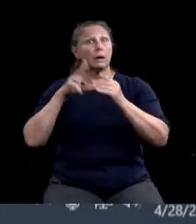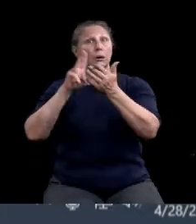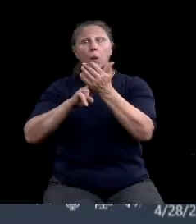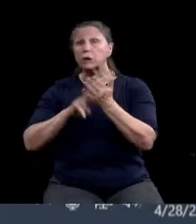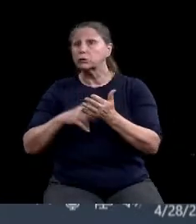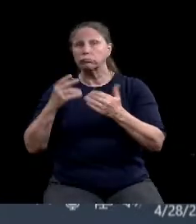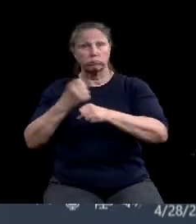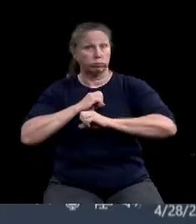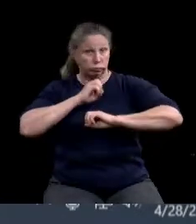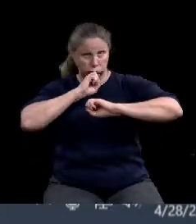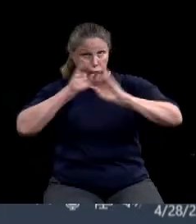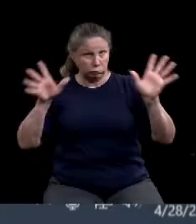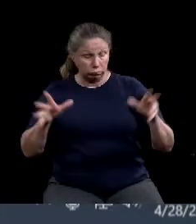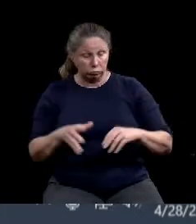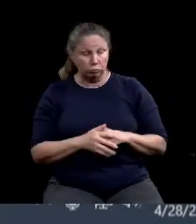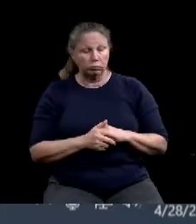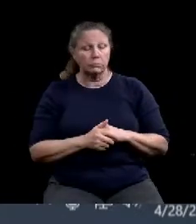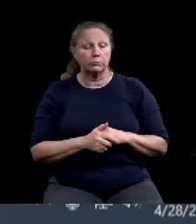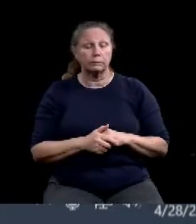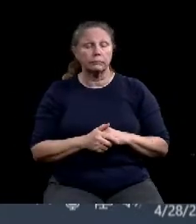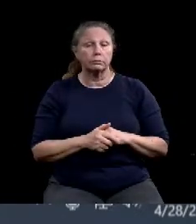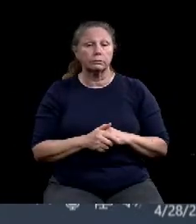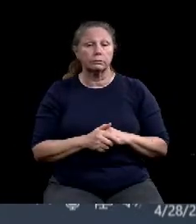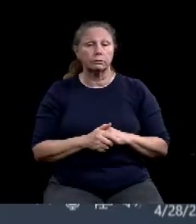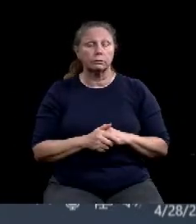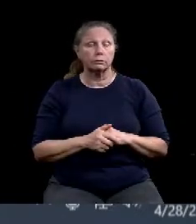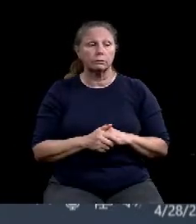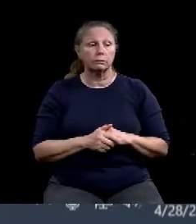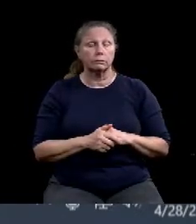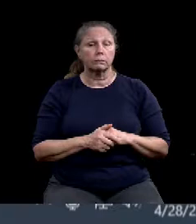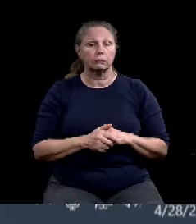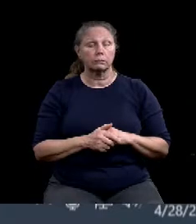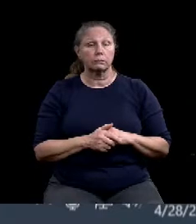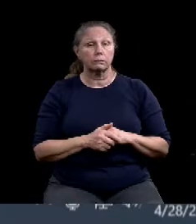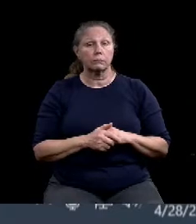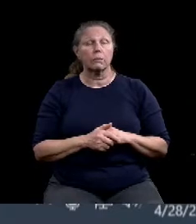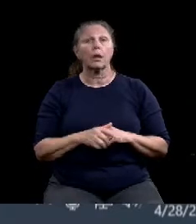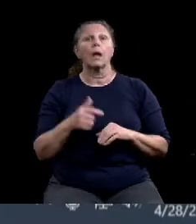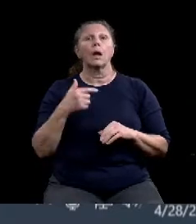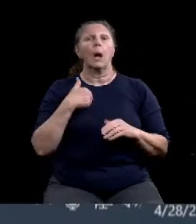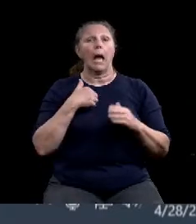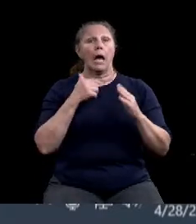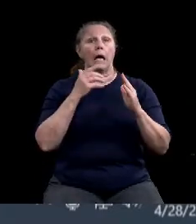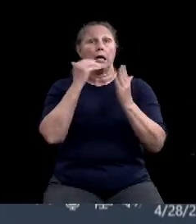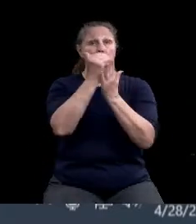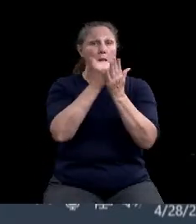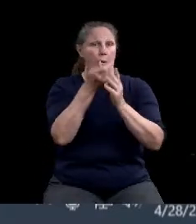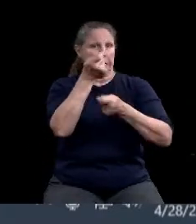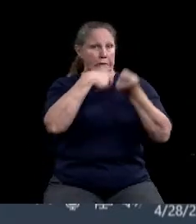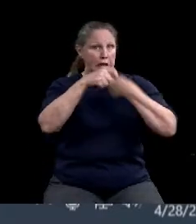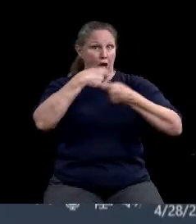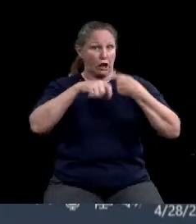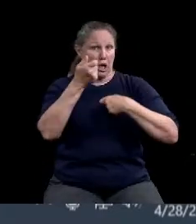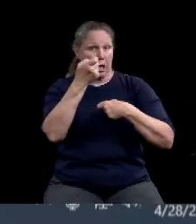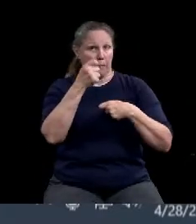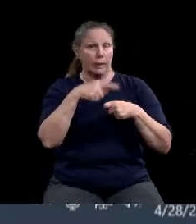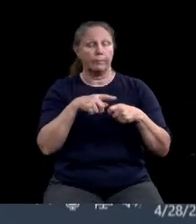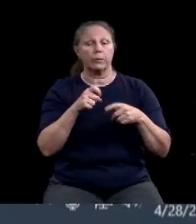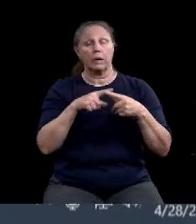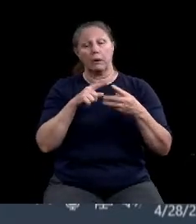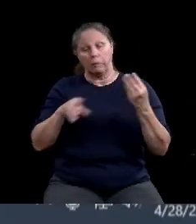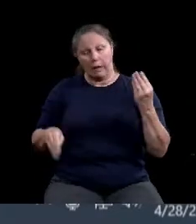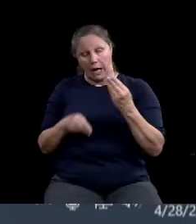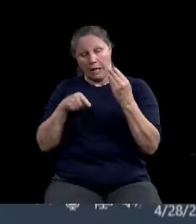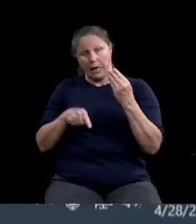We want to reorder the agenda this afternoon and take the item that was added by the addendum this morning first. This is